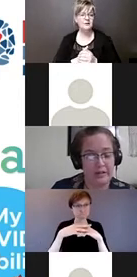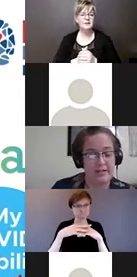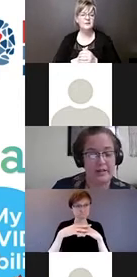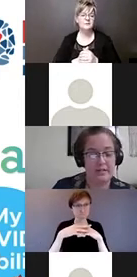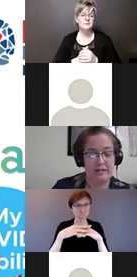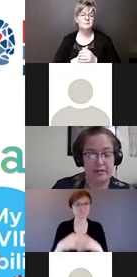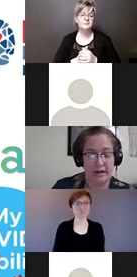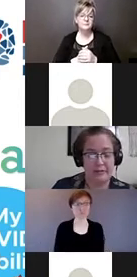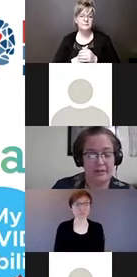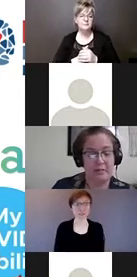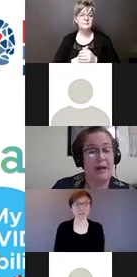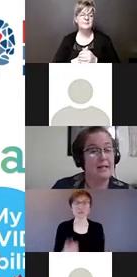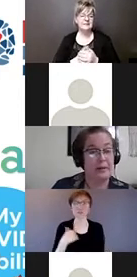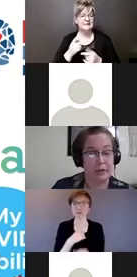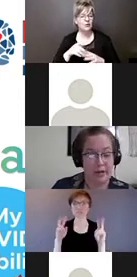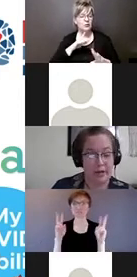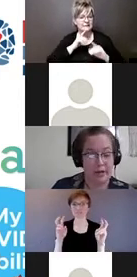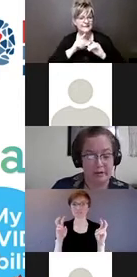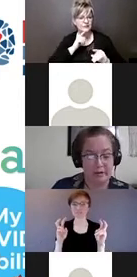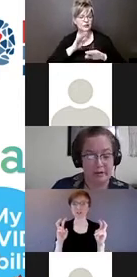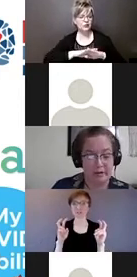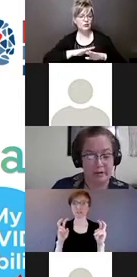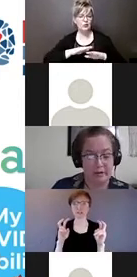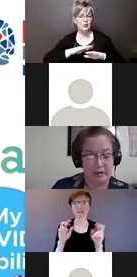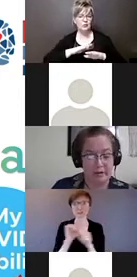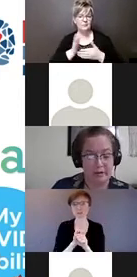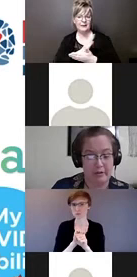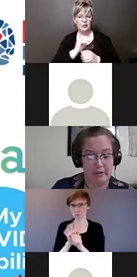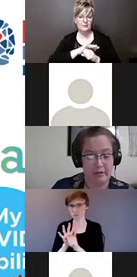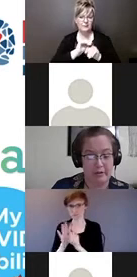in discussing their efforts in pandemic recovery.